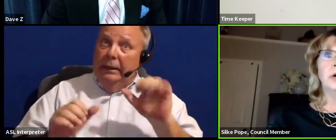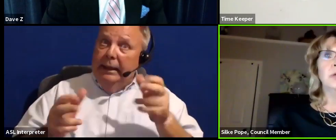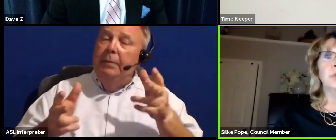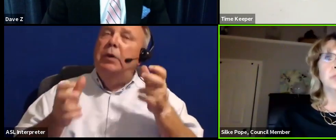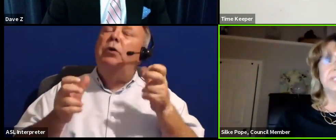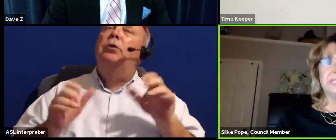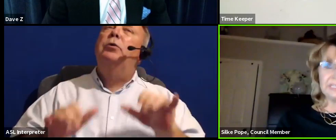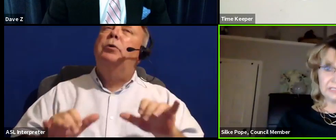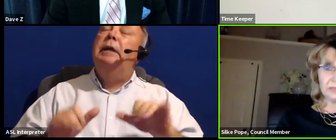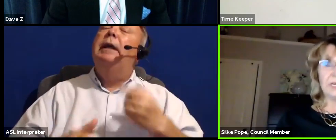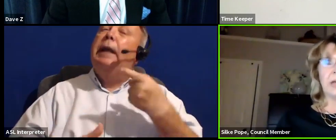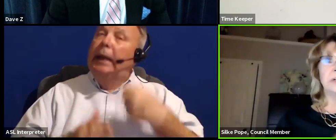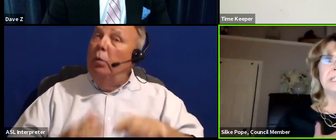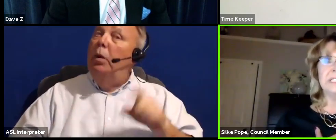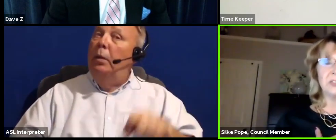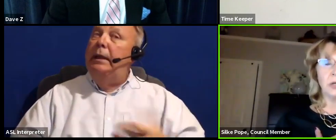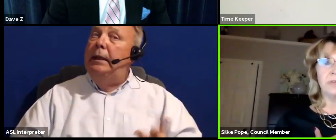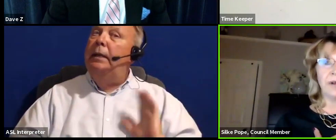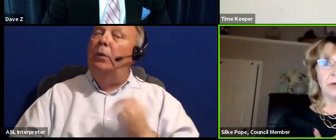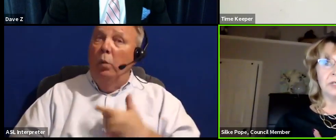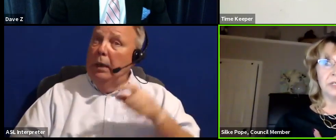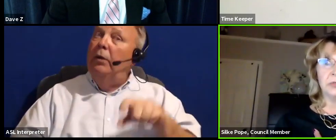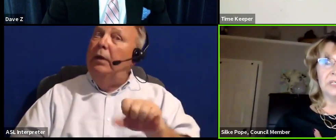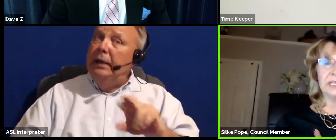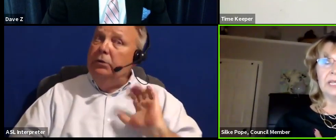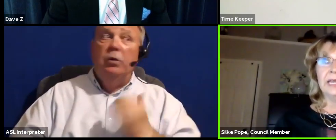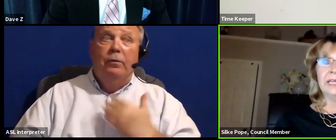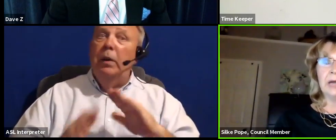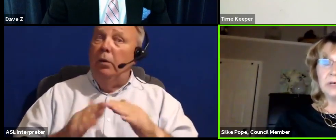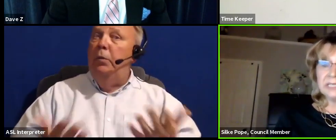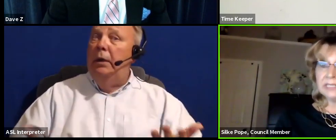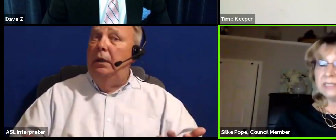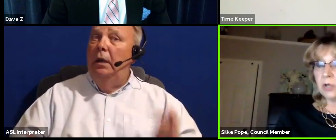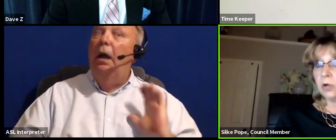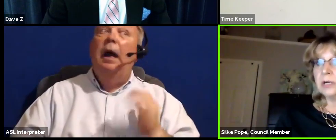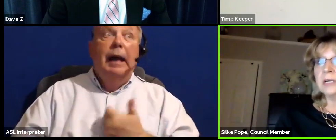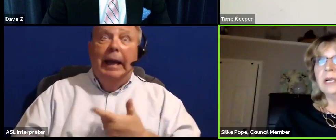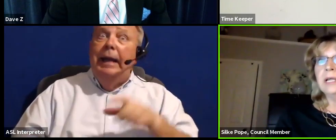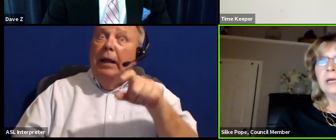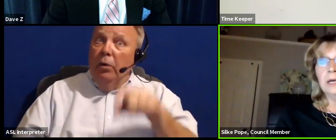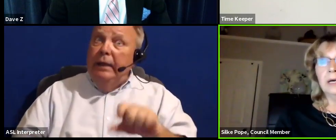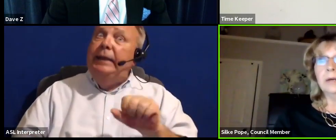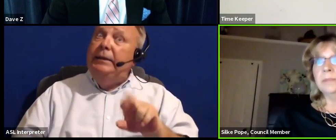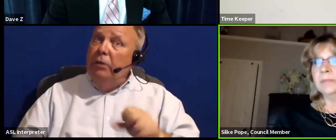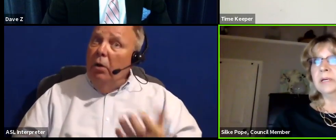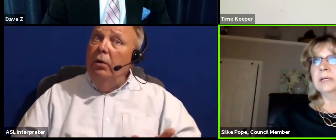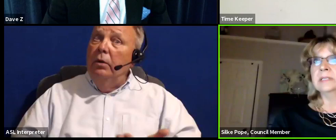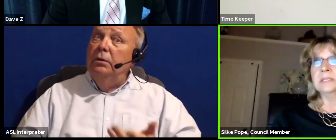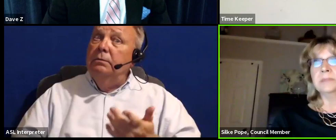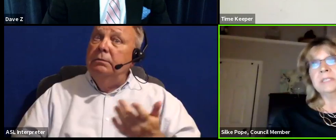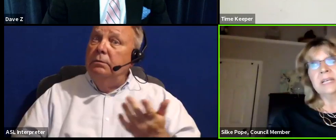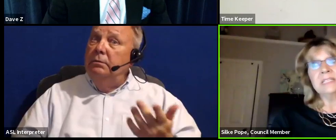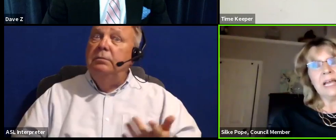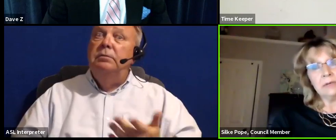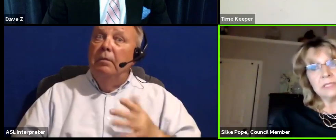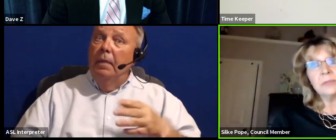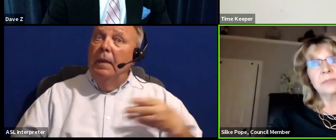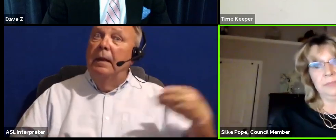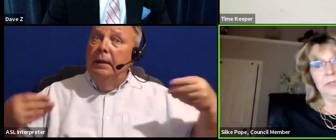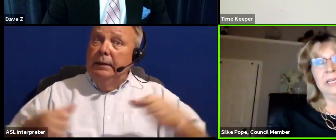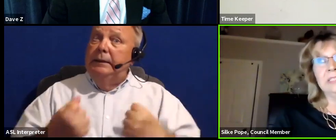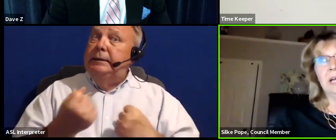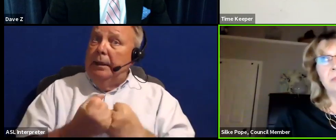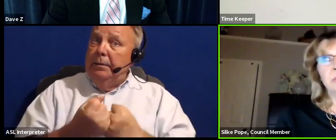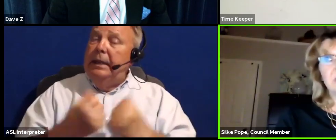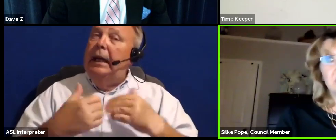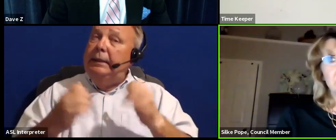on what we need, what our needs are for our community. And our needs are subsidized housing.